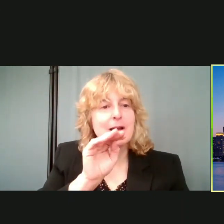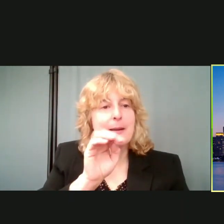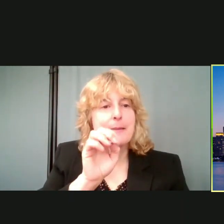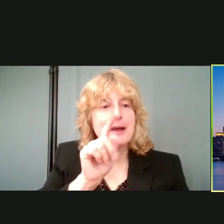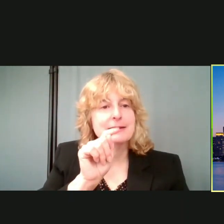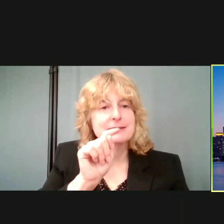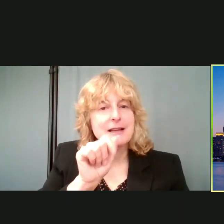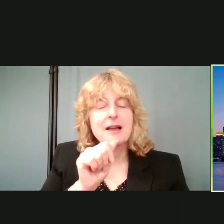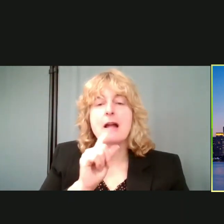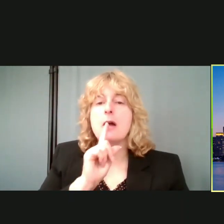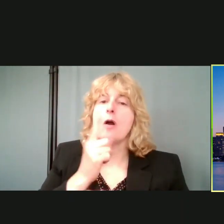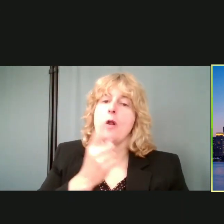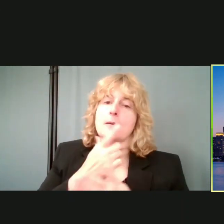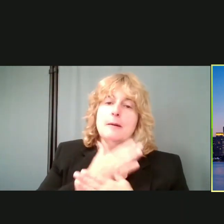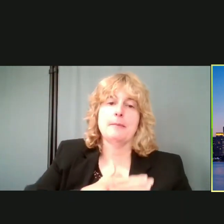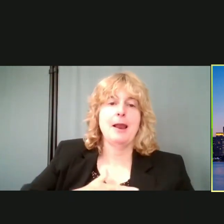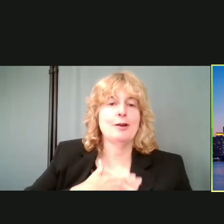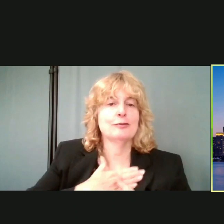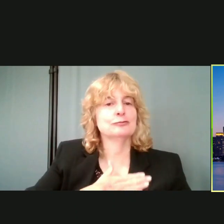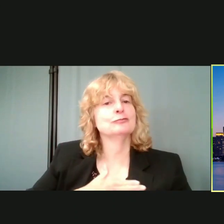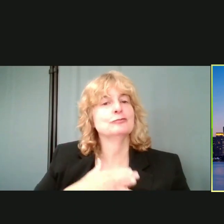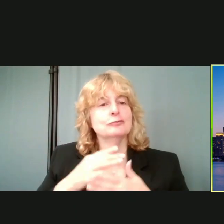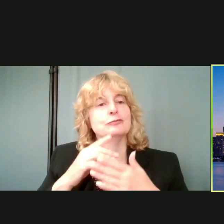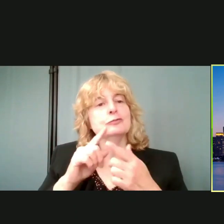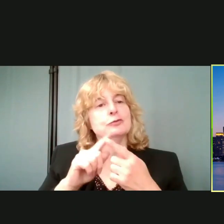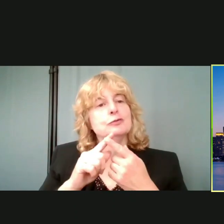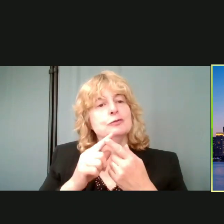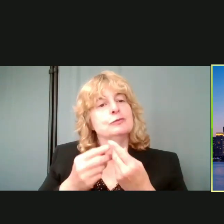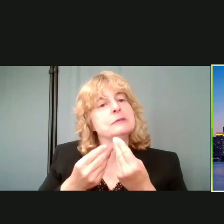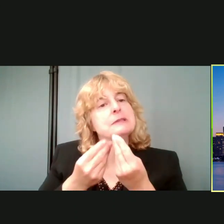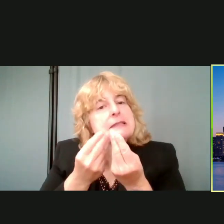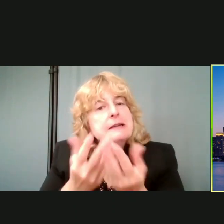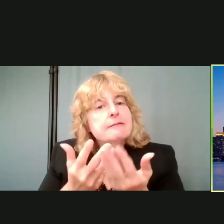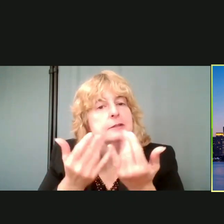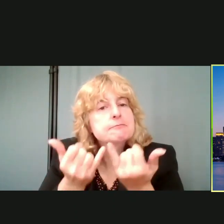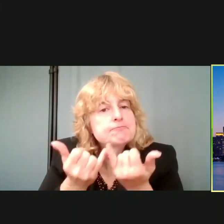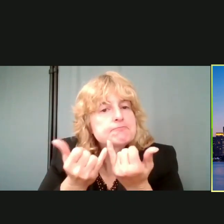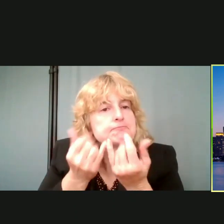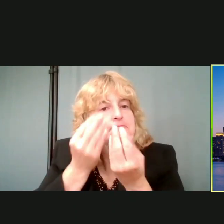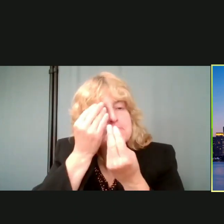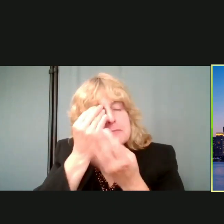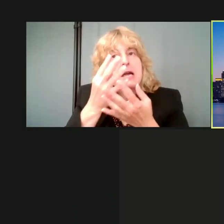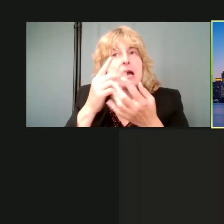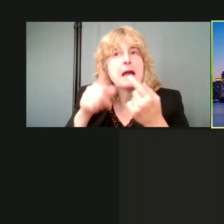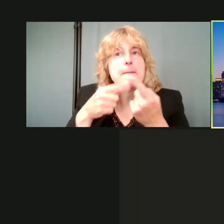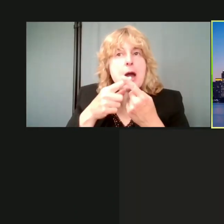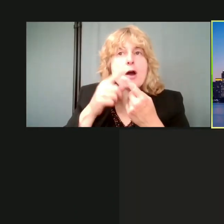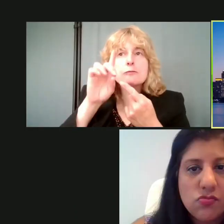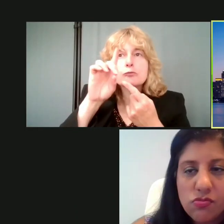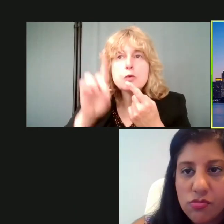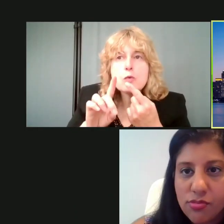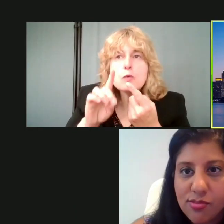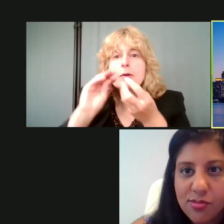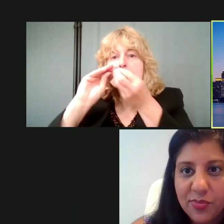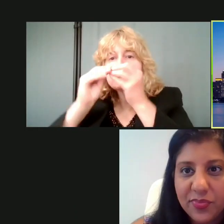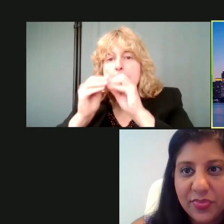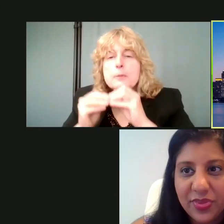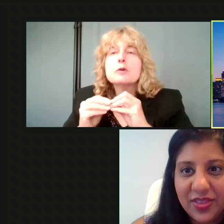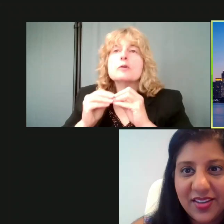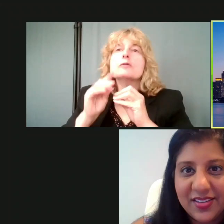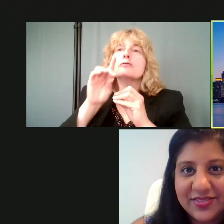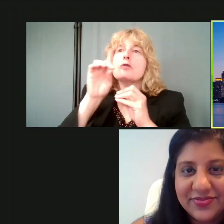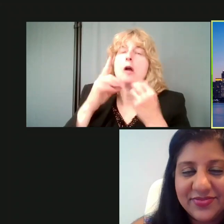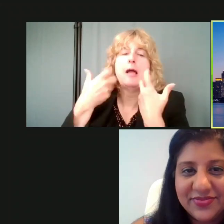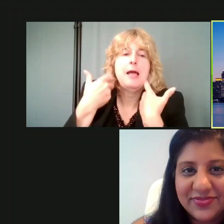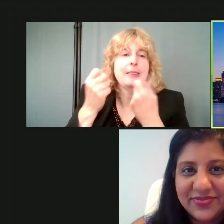pleasure to be able to give the current data and where Detroit is and the Detroit Health Department. So,